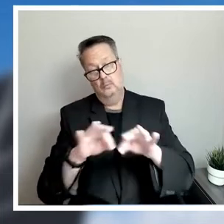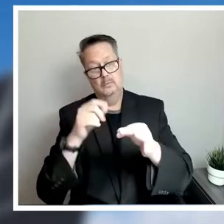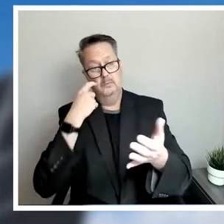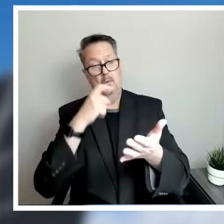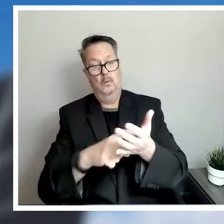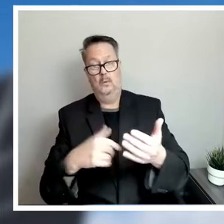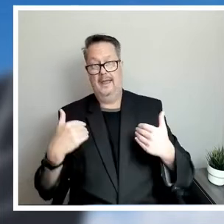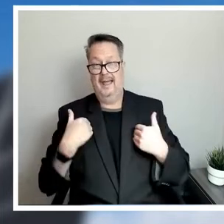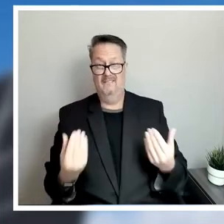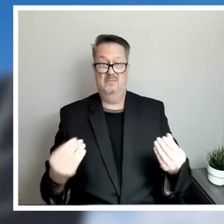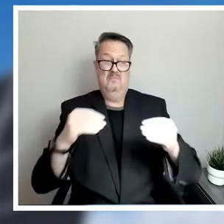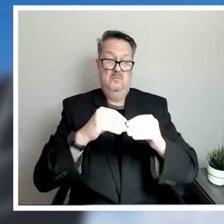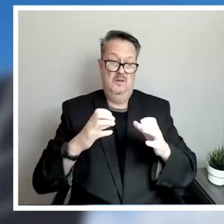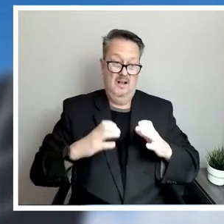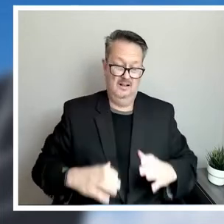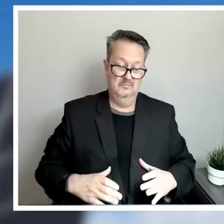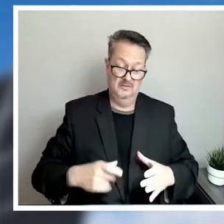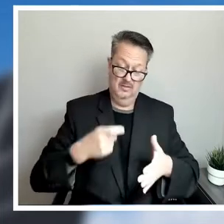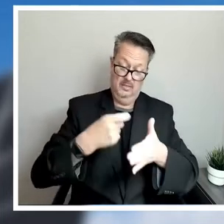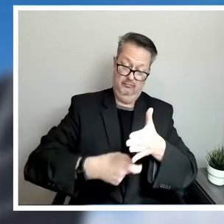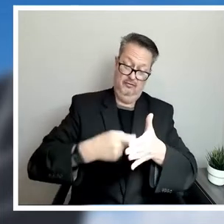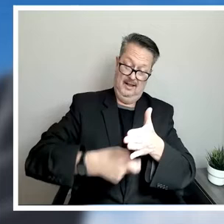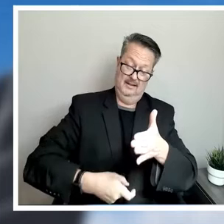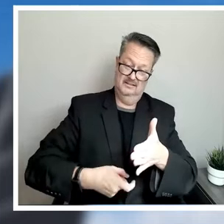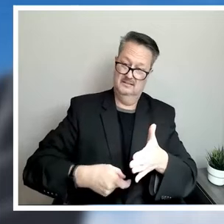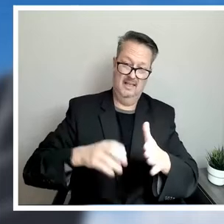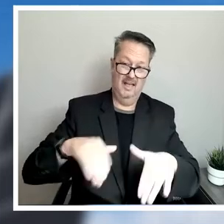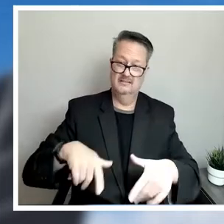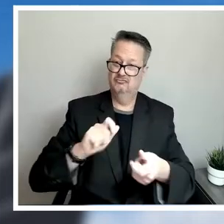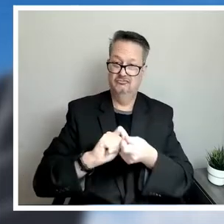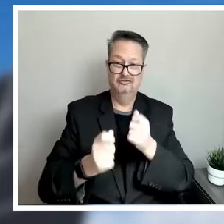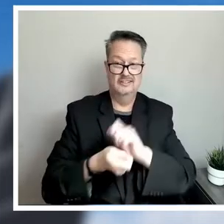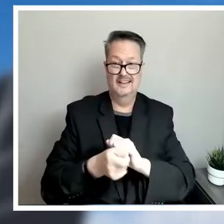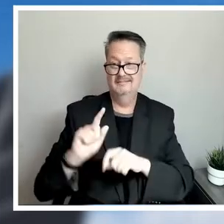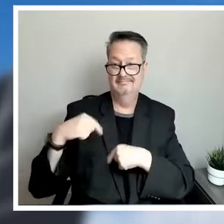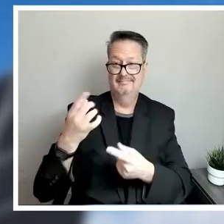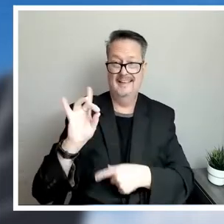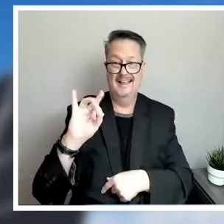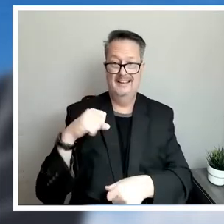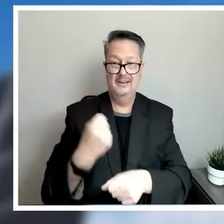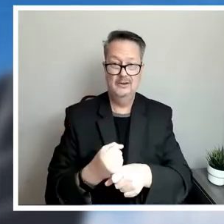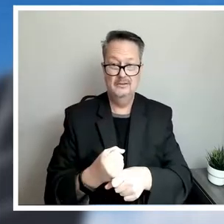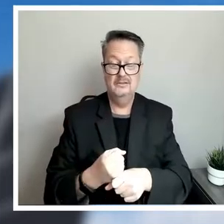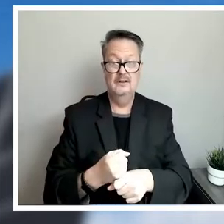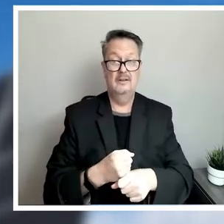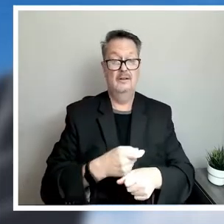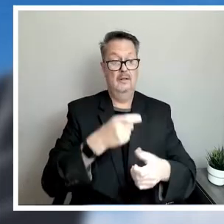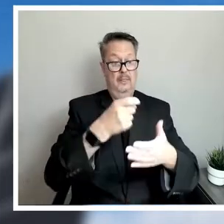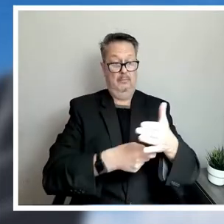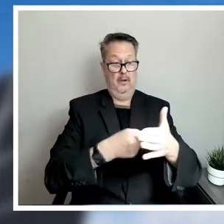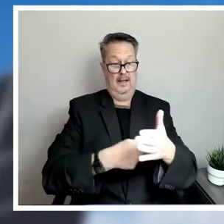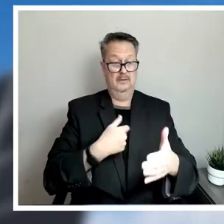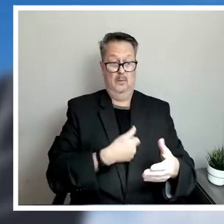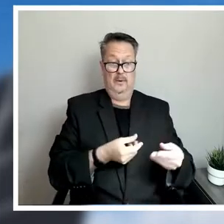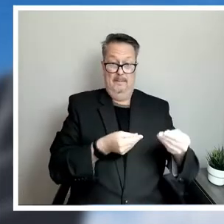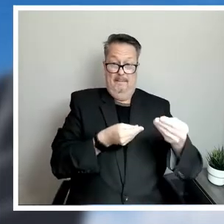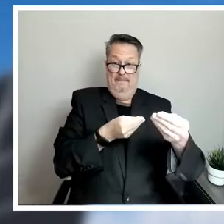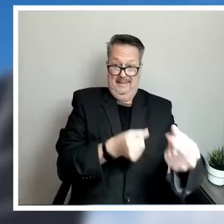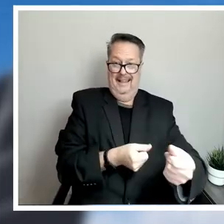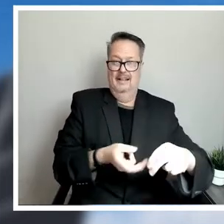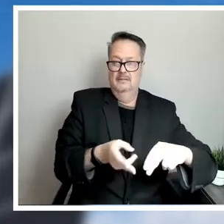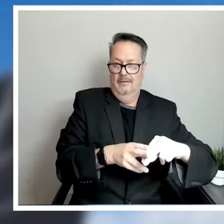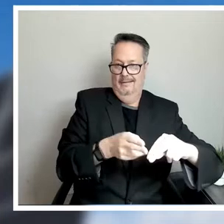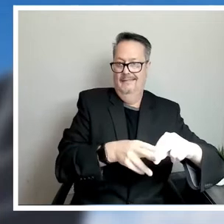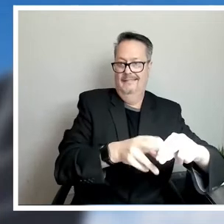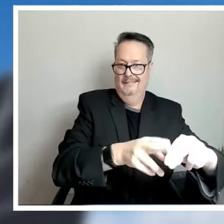customers, the prices that we've charged haven't changed in eight years. But the prices we're paying for that investment and that infrastructure have naturally gone up over time.